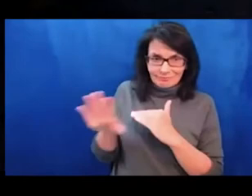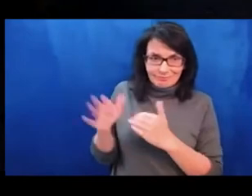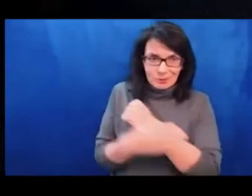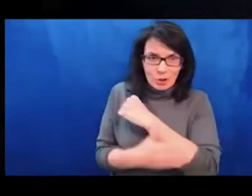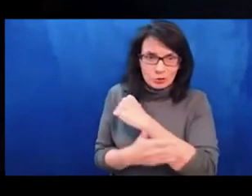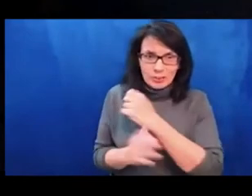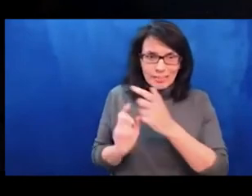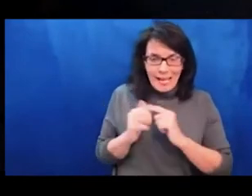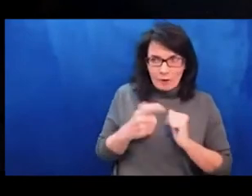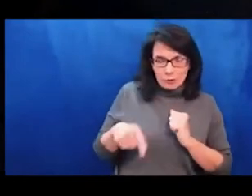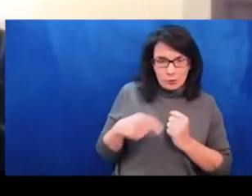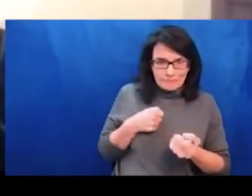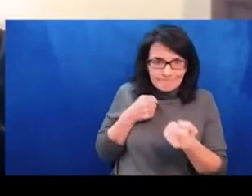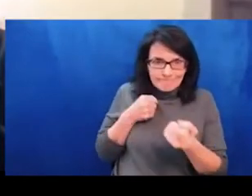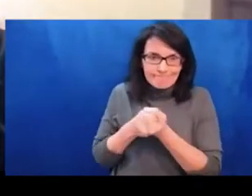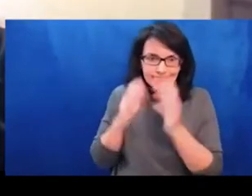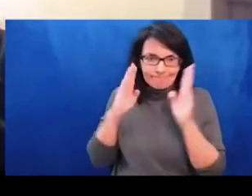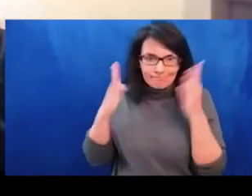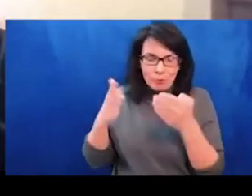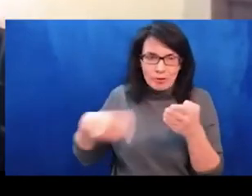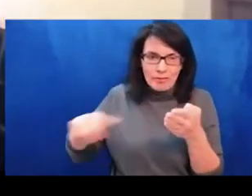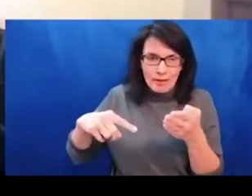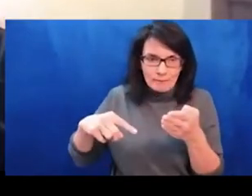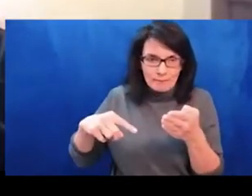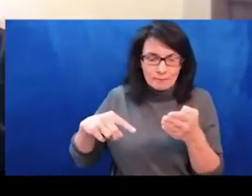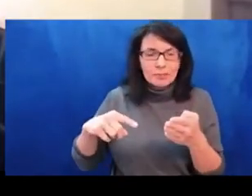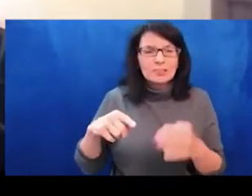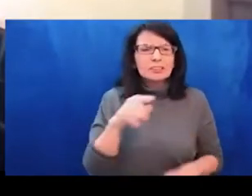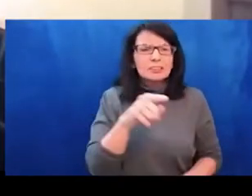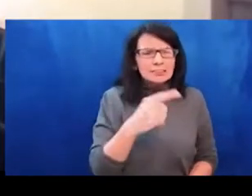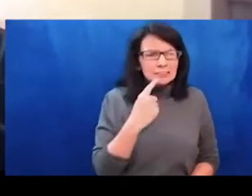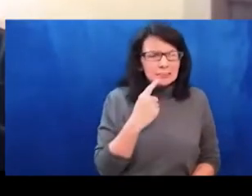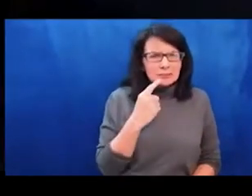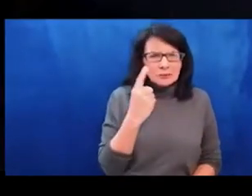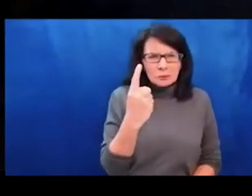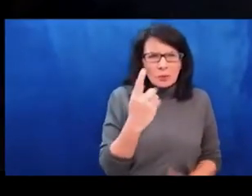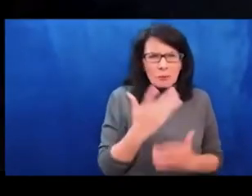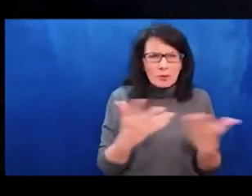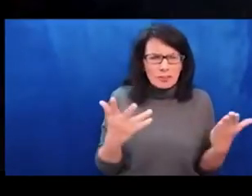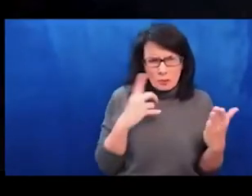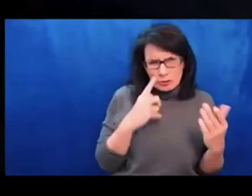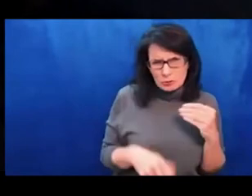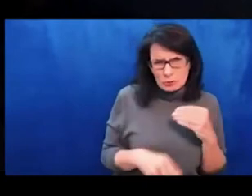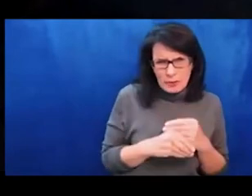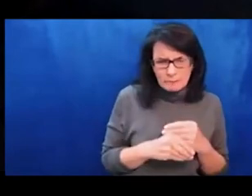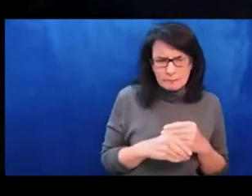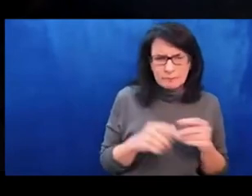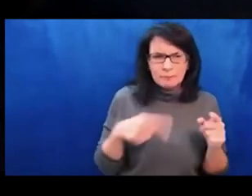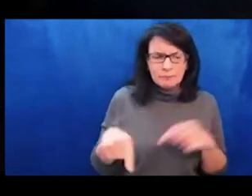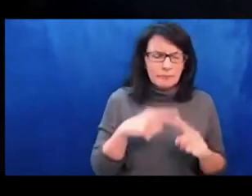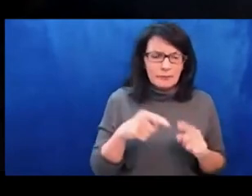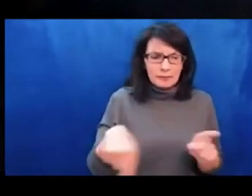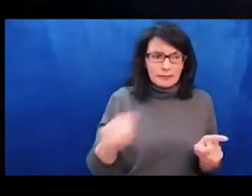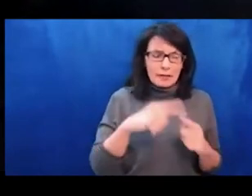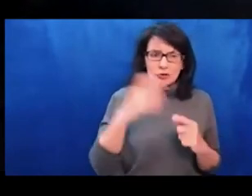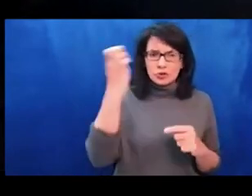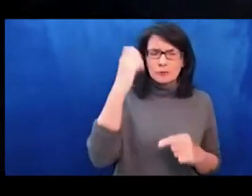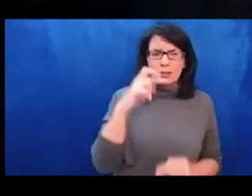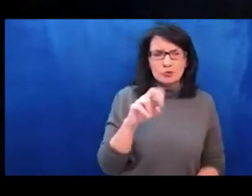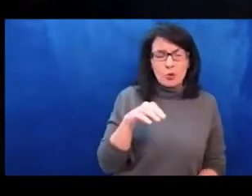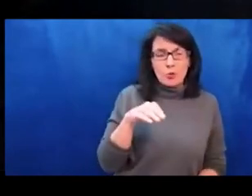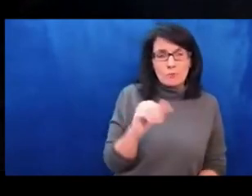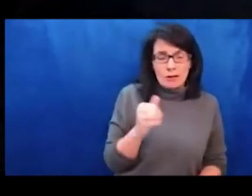for this important perspective. And again, I think you or someone in the chat, but the article that you mentioned,